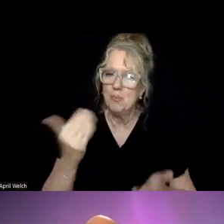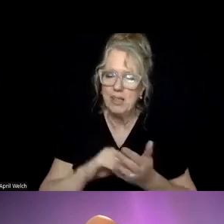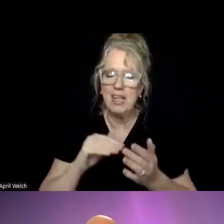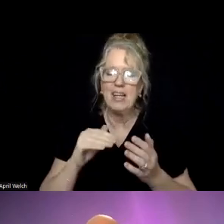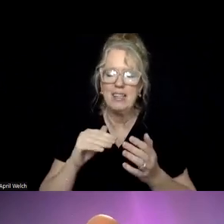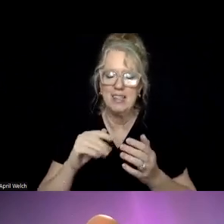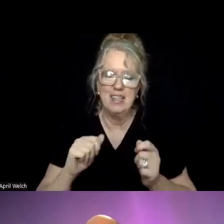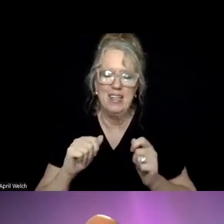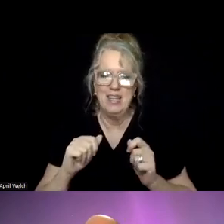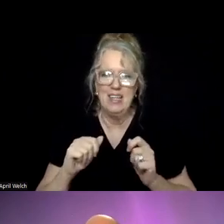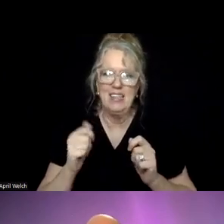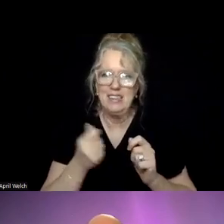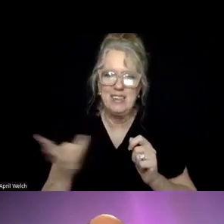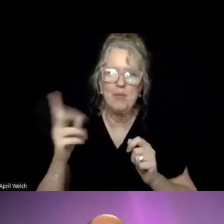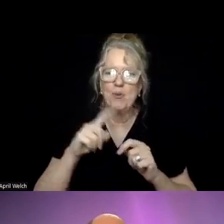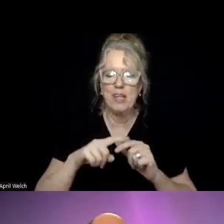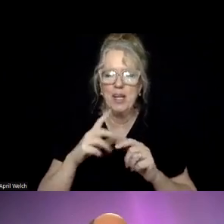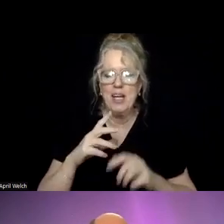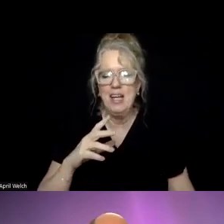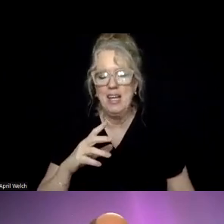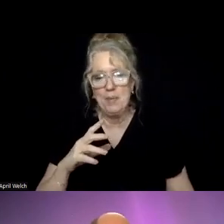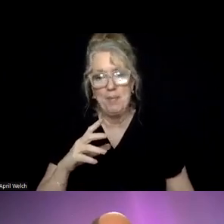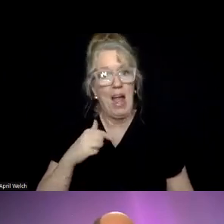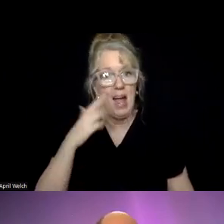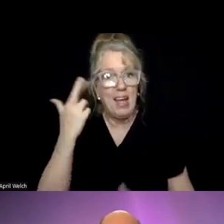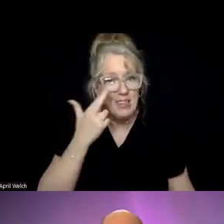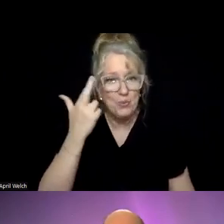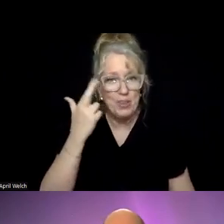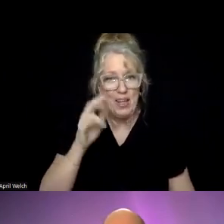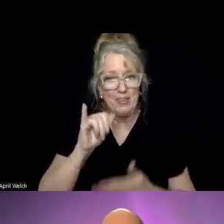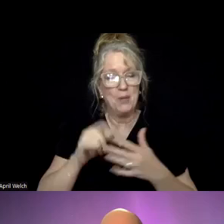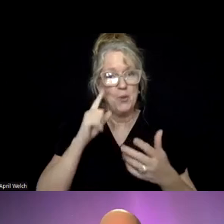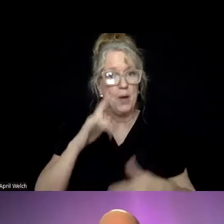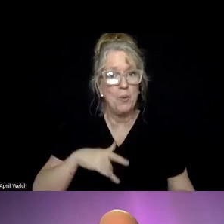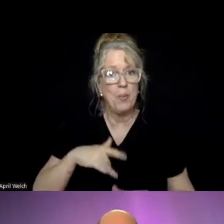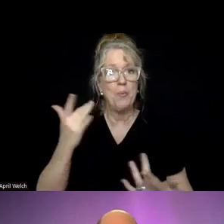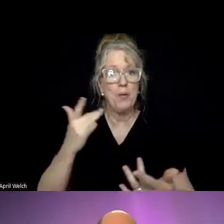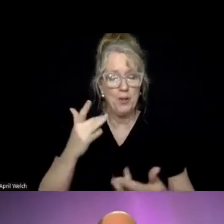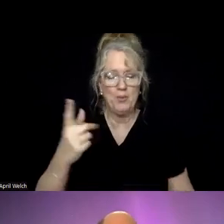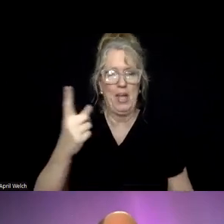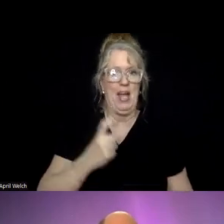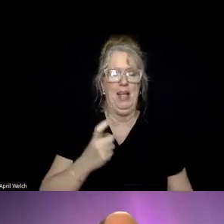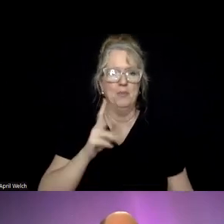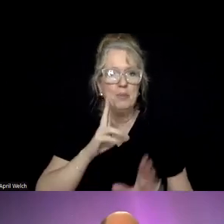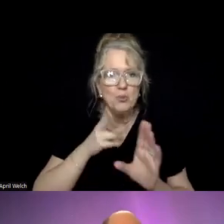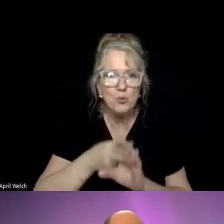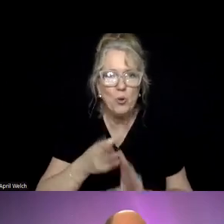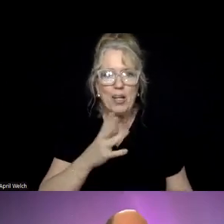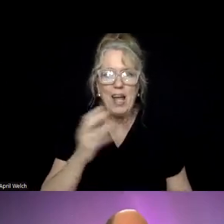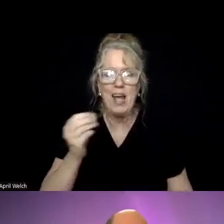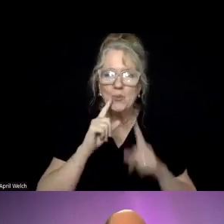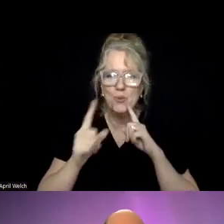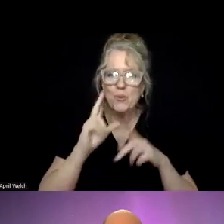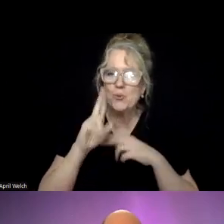revisited several times. I didn't realize that, so I was thrilled to be asked to come in and talk